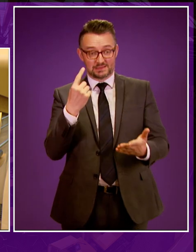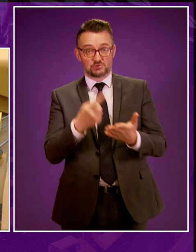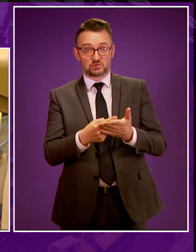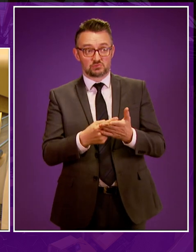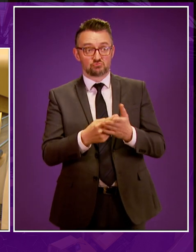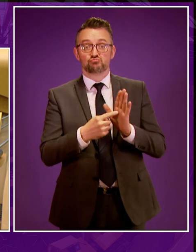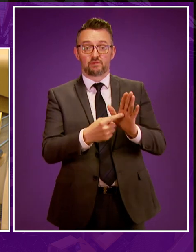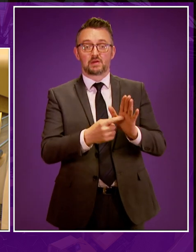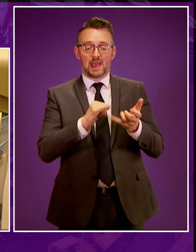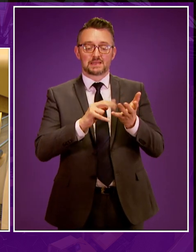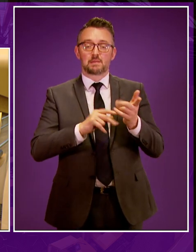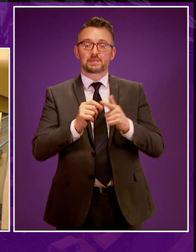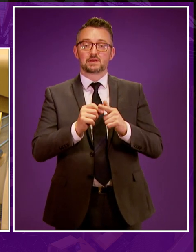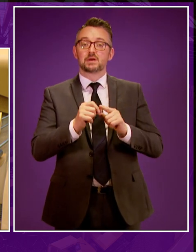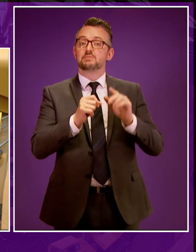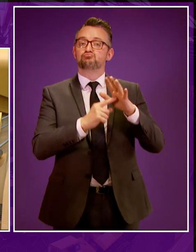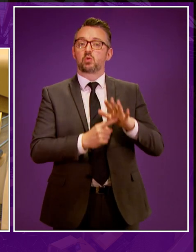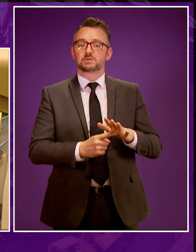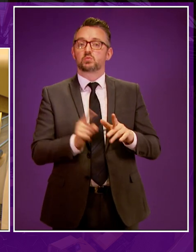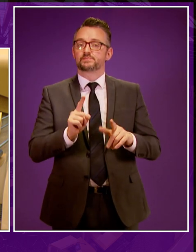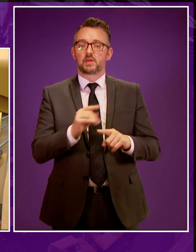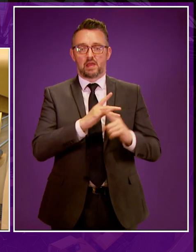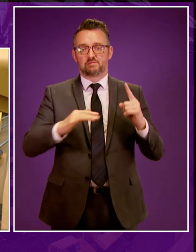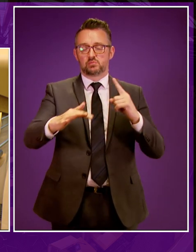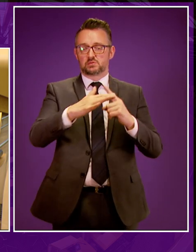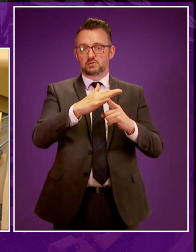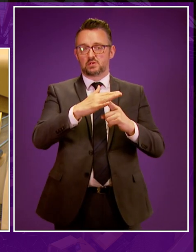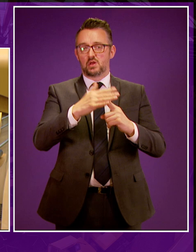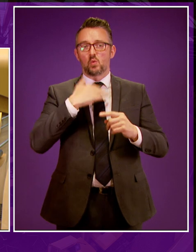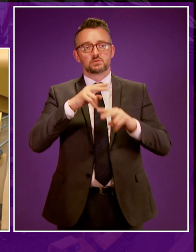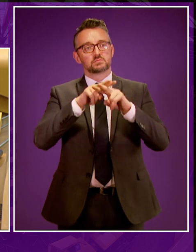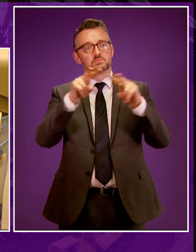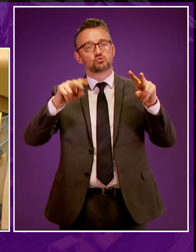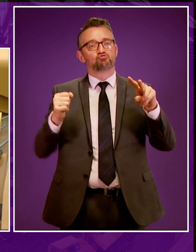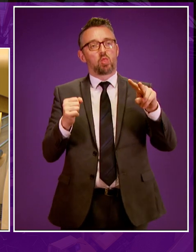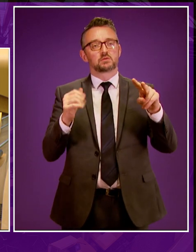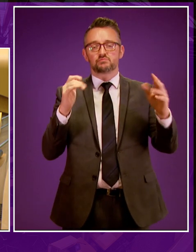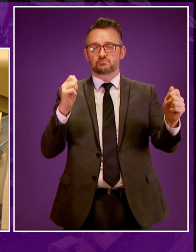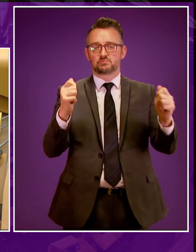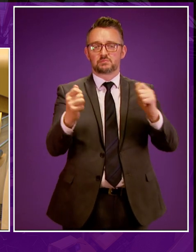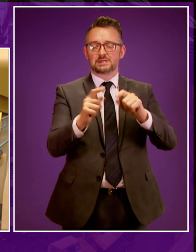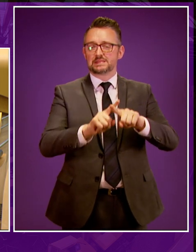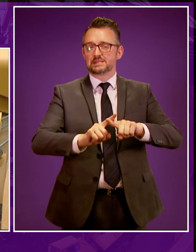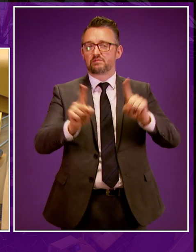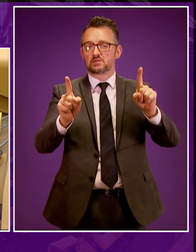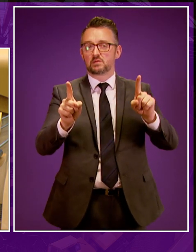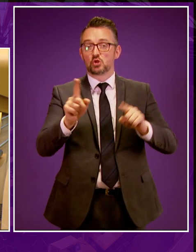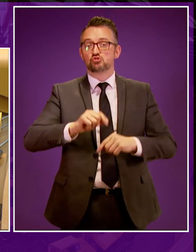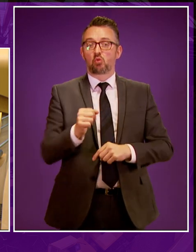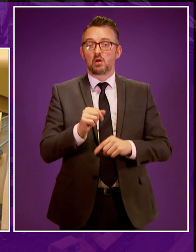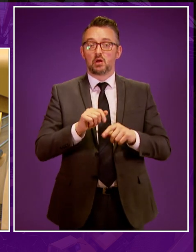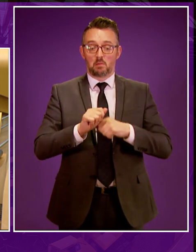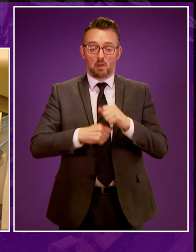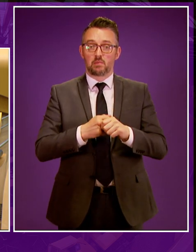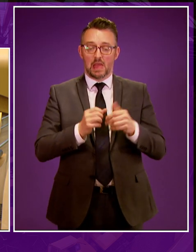shows that the SNP Government prioritised the environment and have a vision for a different Scotland. A Scotland that has become a global leader